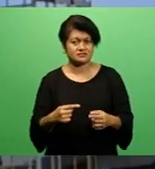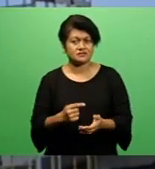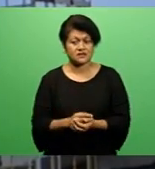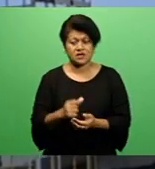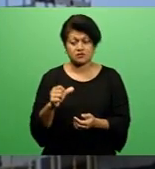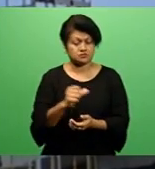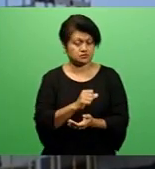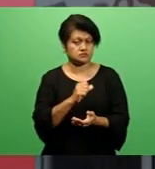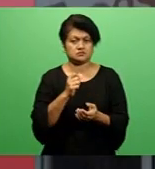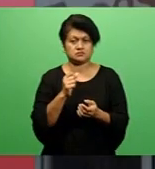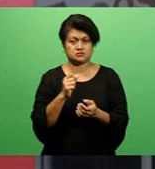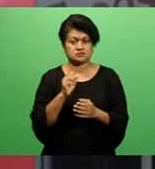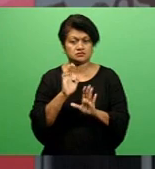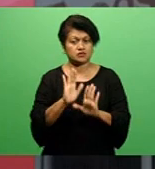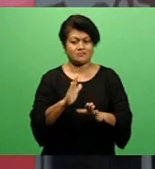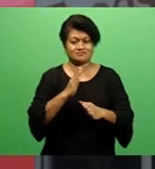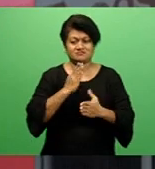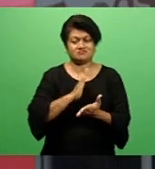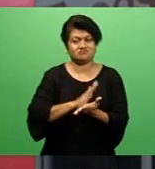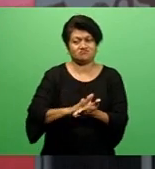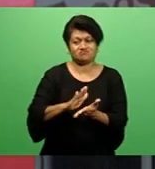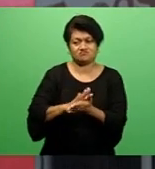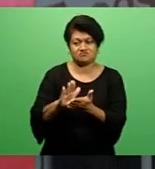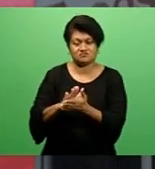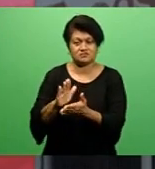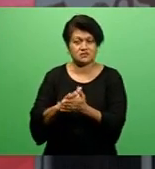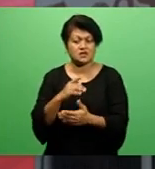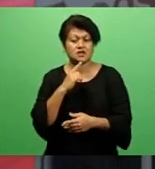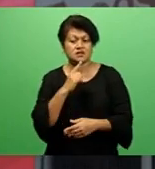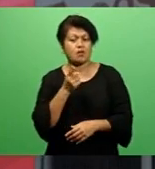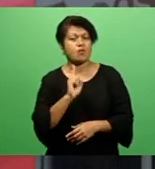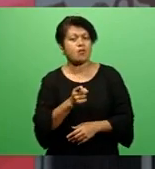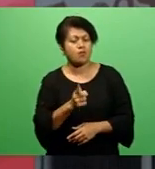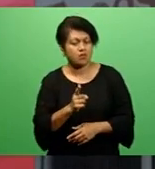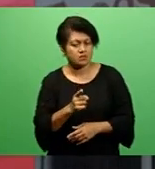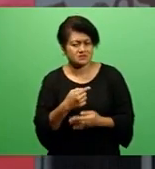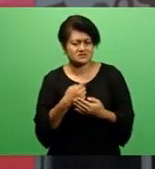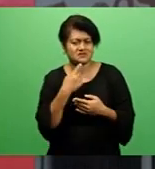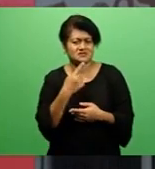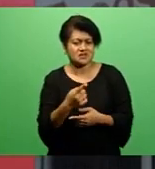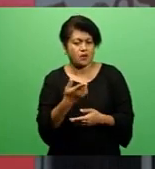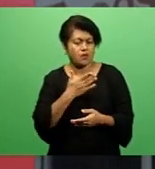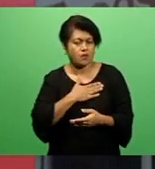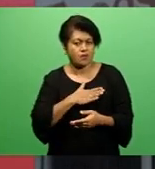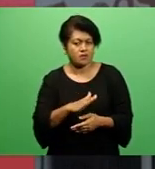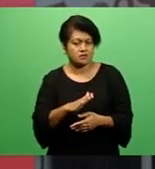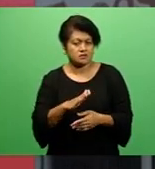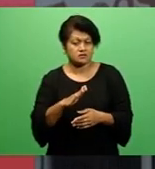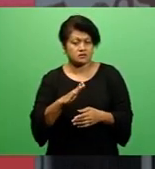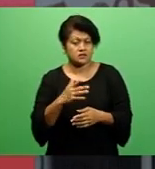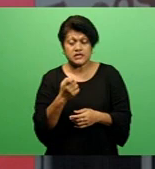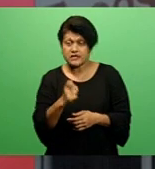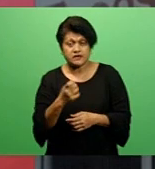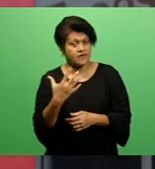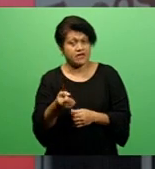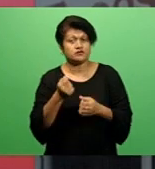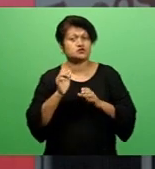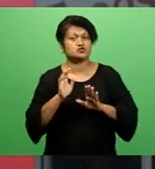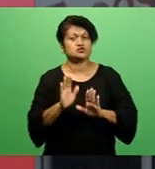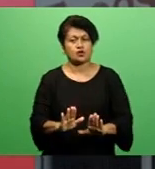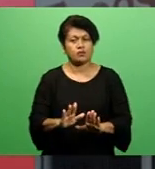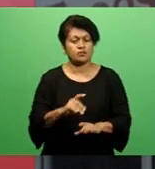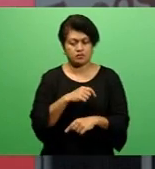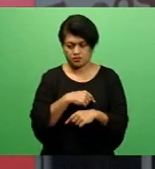We will continue to work with them to remedy. We want businesses to thrive. If we have to stop a business or prohibit a business or an